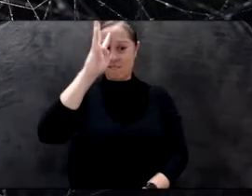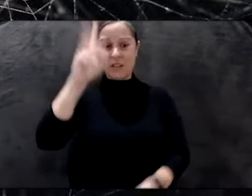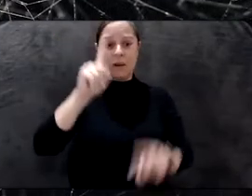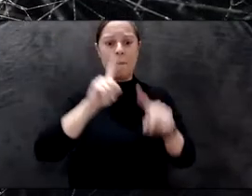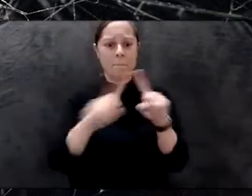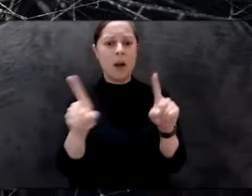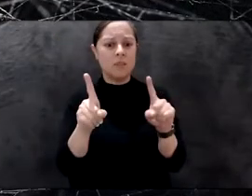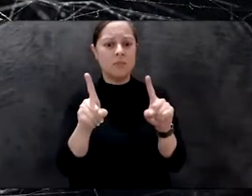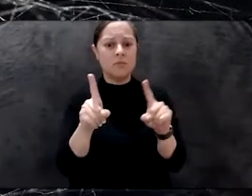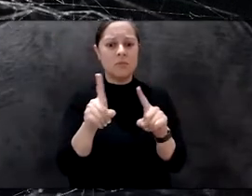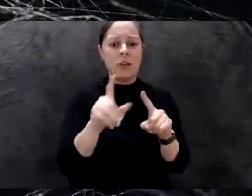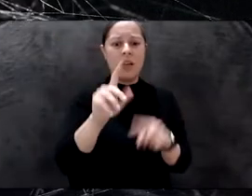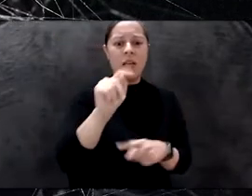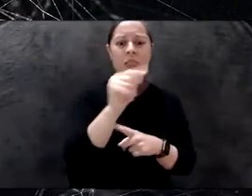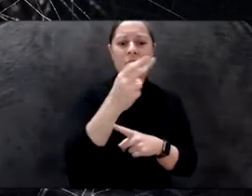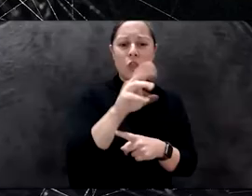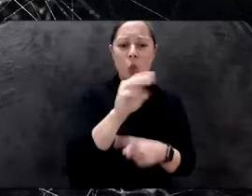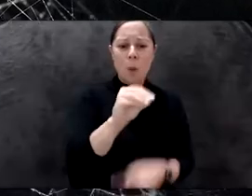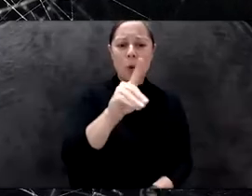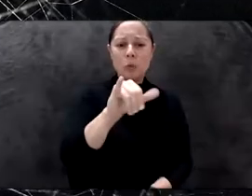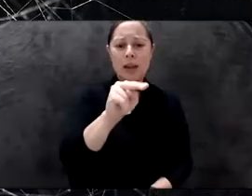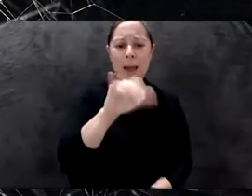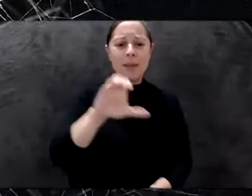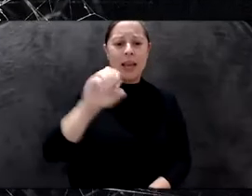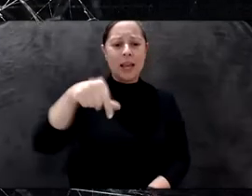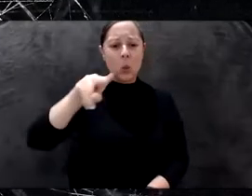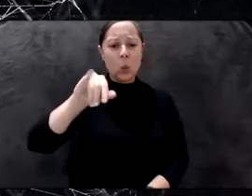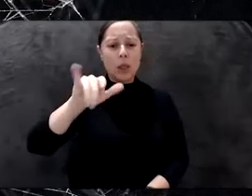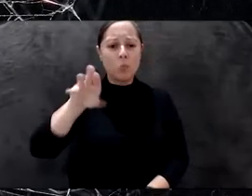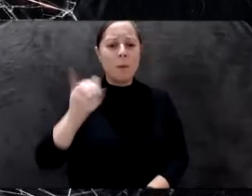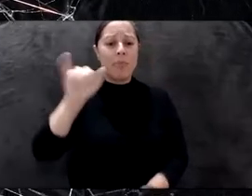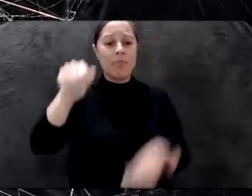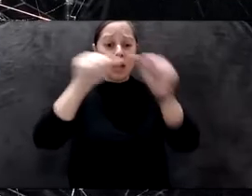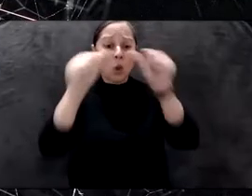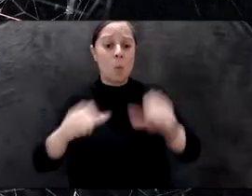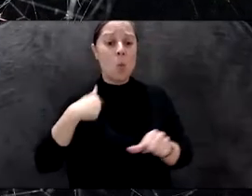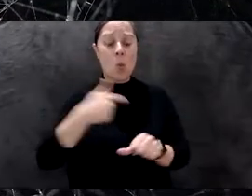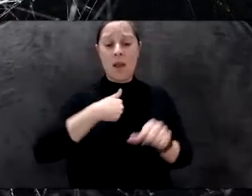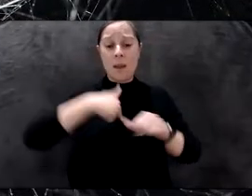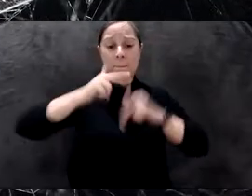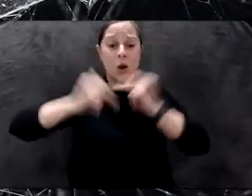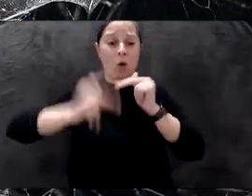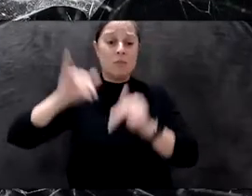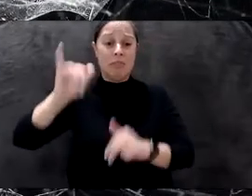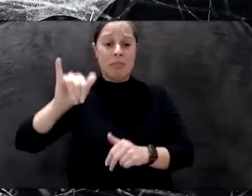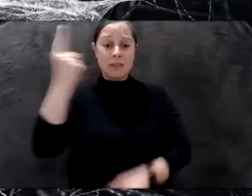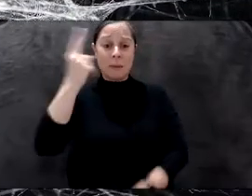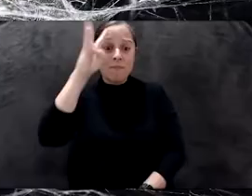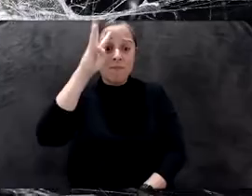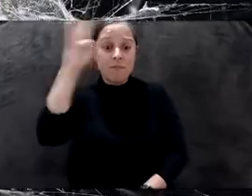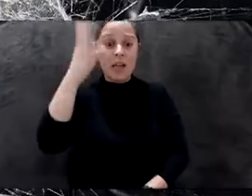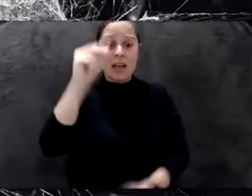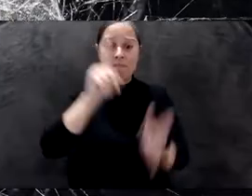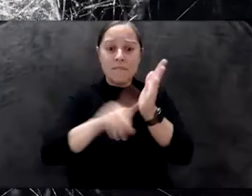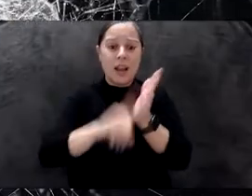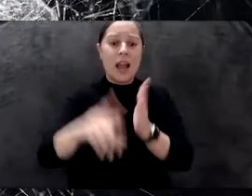have an envelope, and depending of the color of this envelope, it's heated up by the sun. And, and it became buoyant. It's kind of defied gravity.